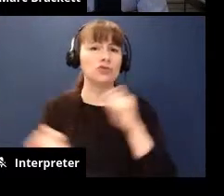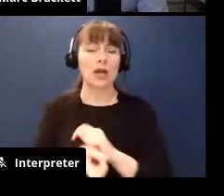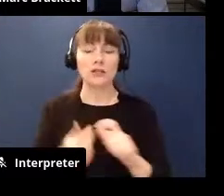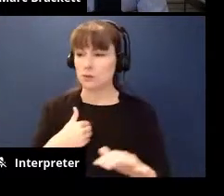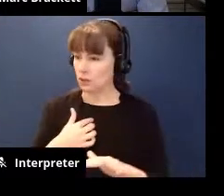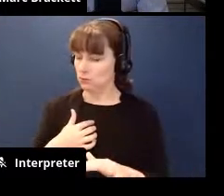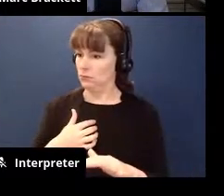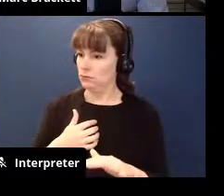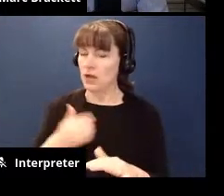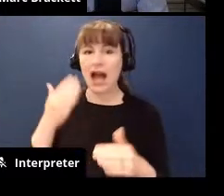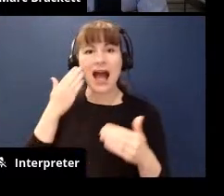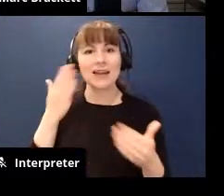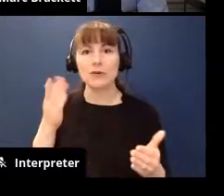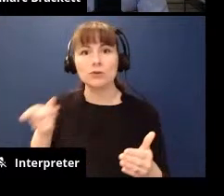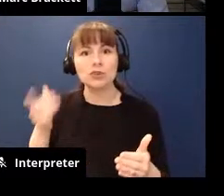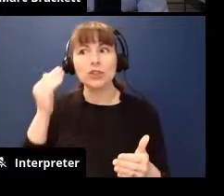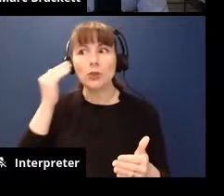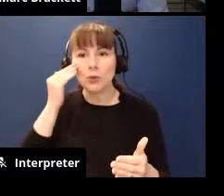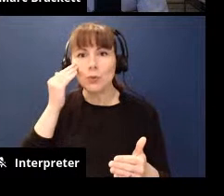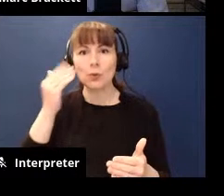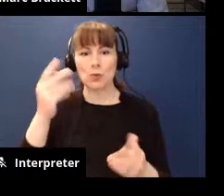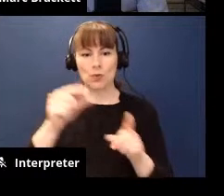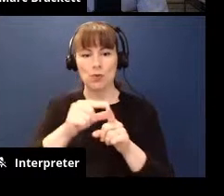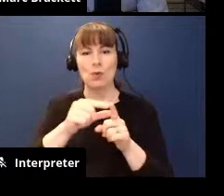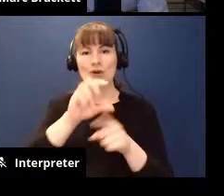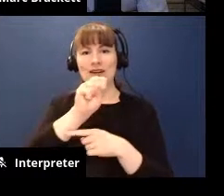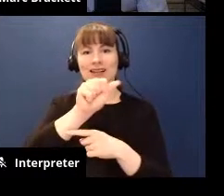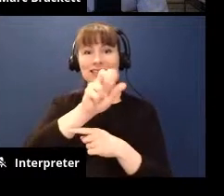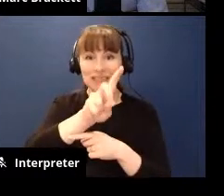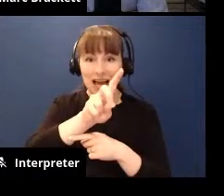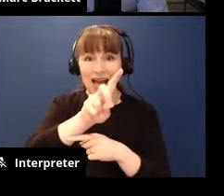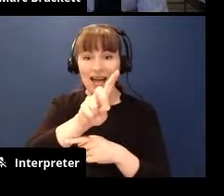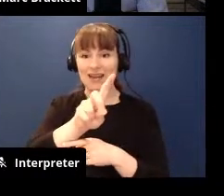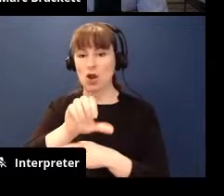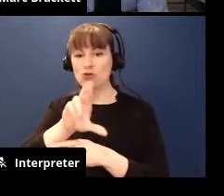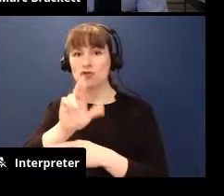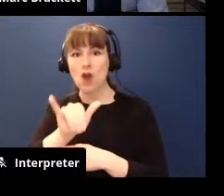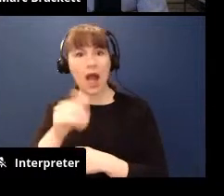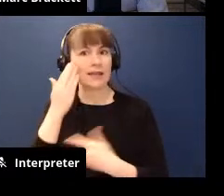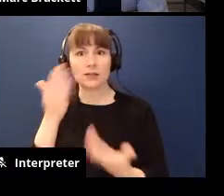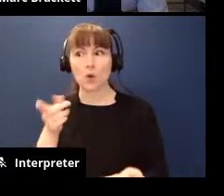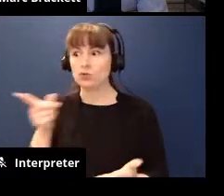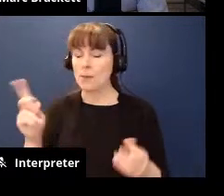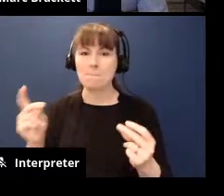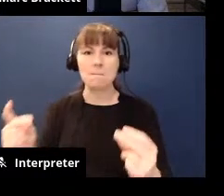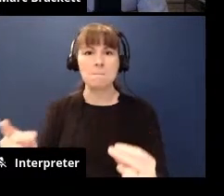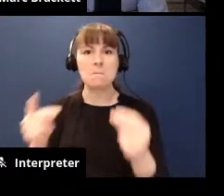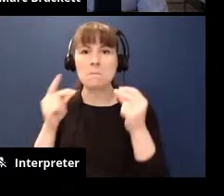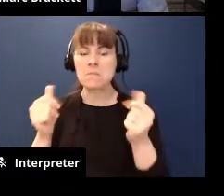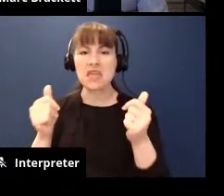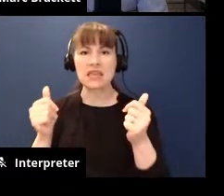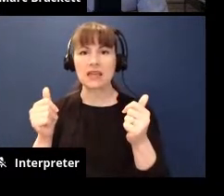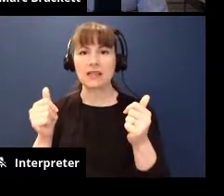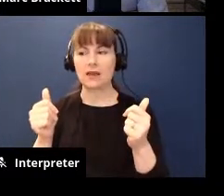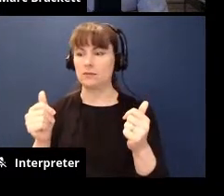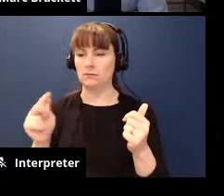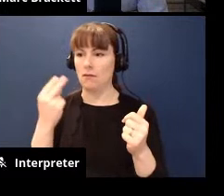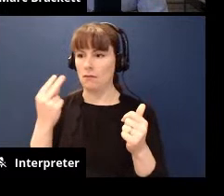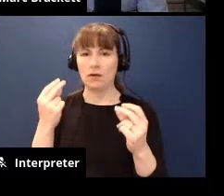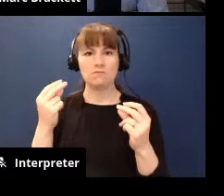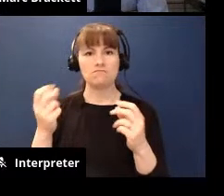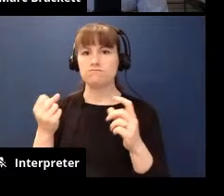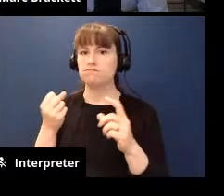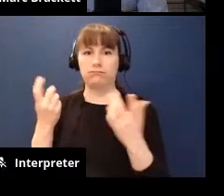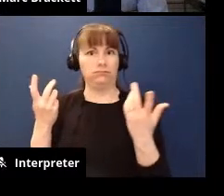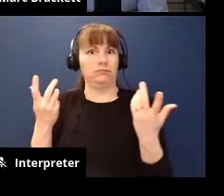i didn't even know she knew the word sad and cry and like she immediately felt like within seconds could feel it so that's so true